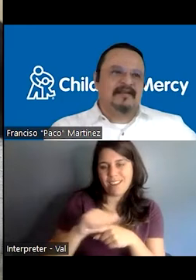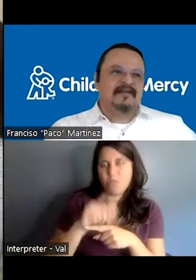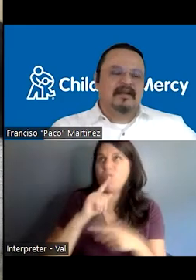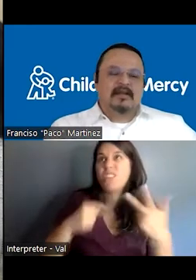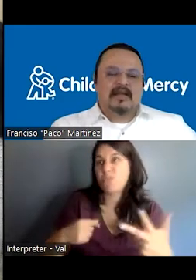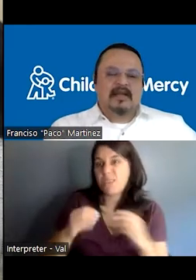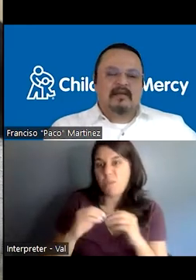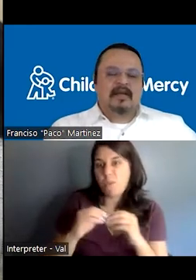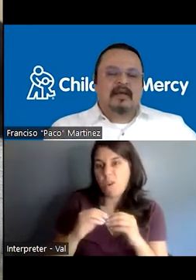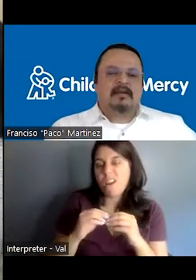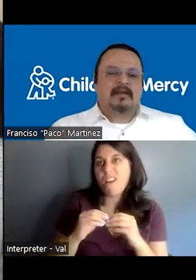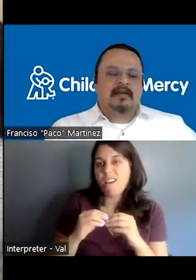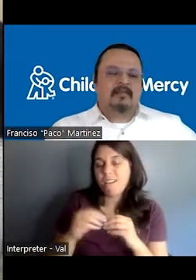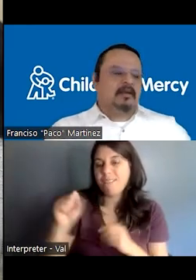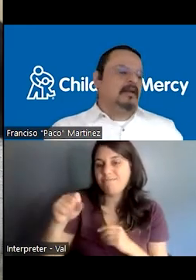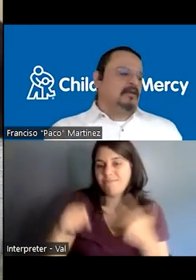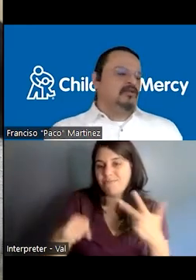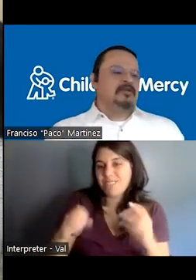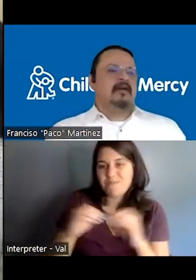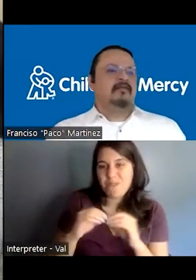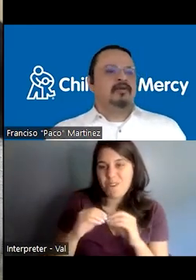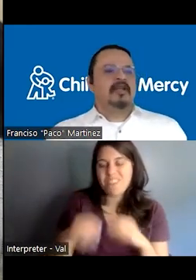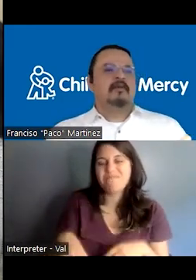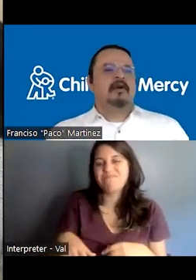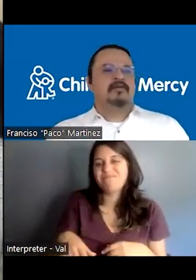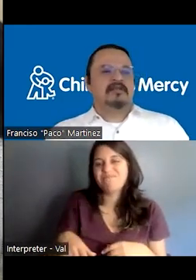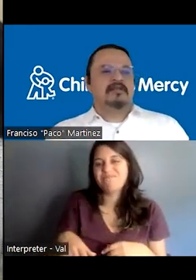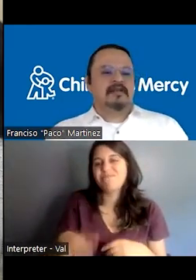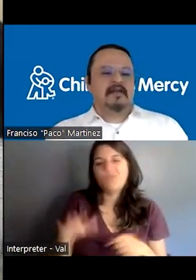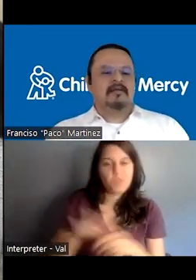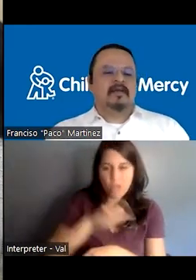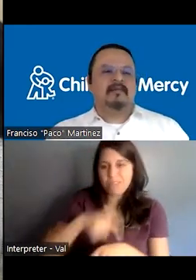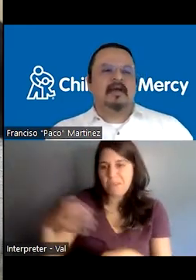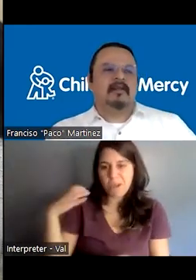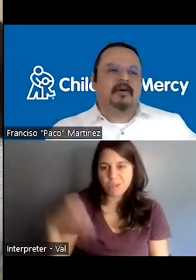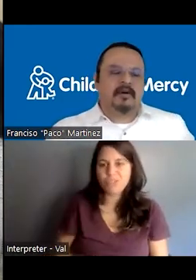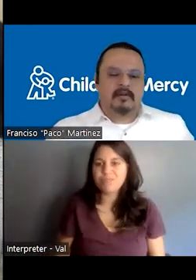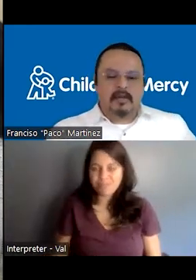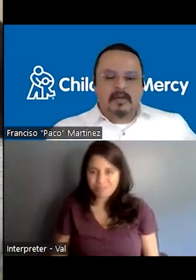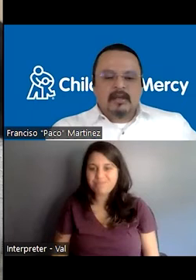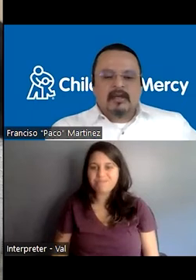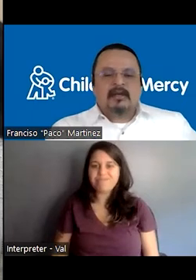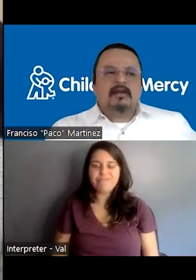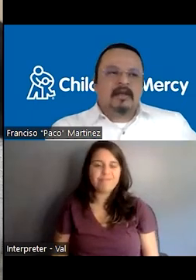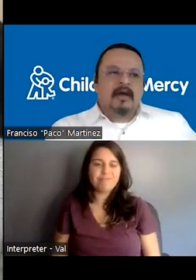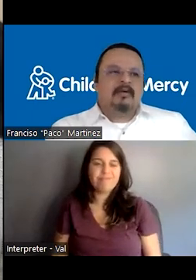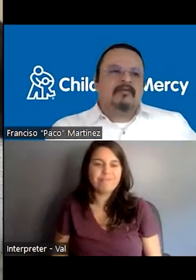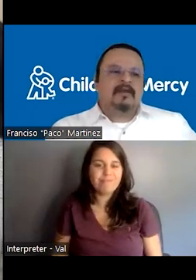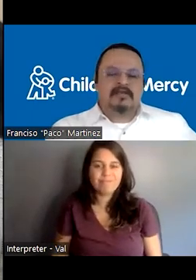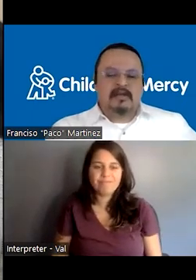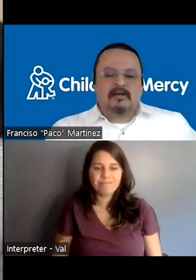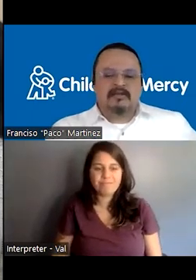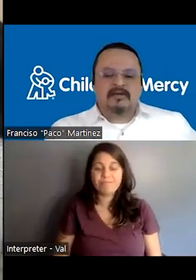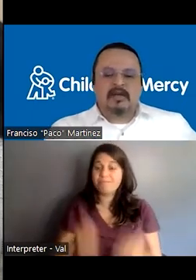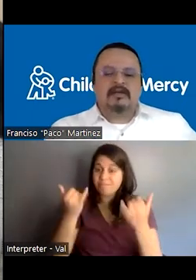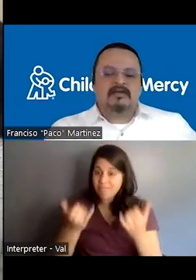basically that have that have been like those full time coaches that we have now in the program. And now we are